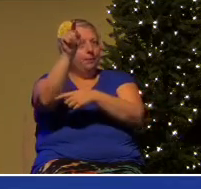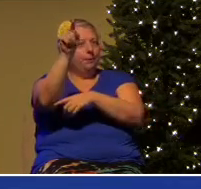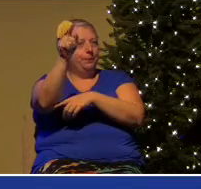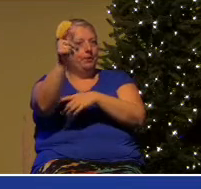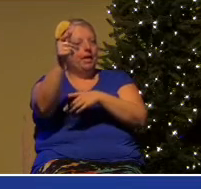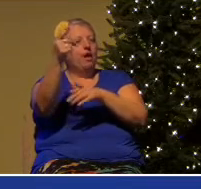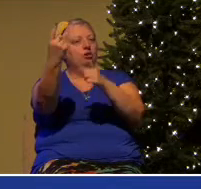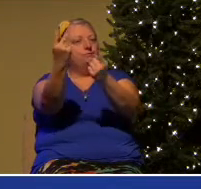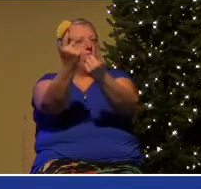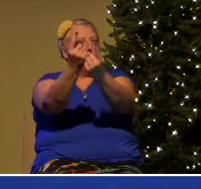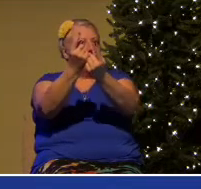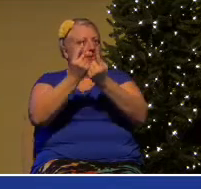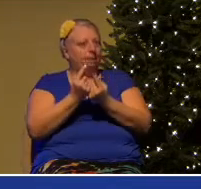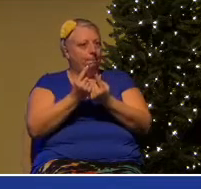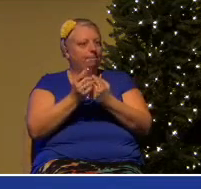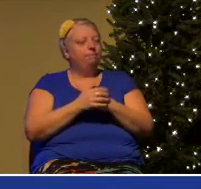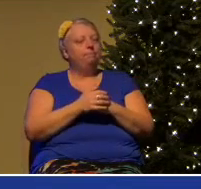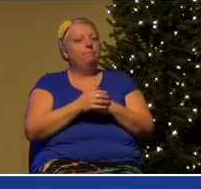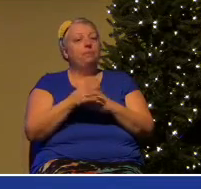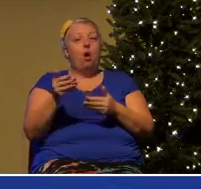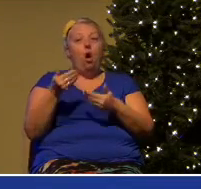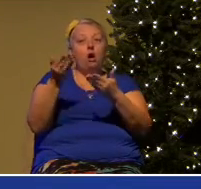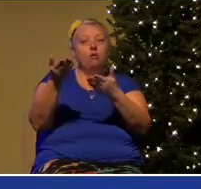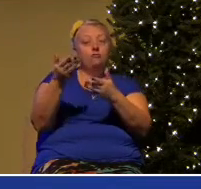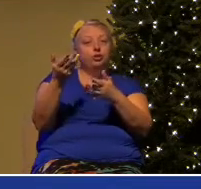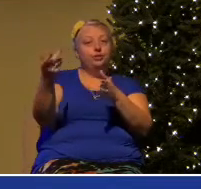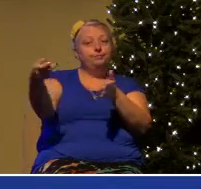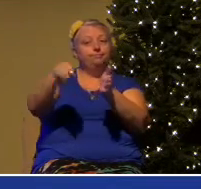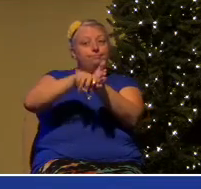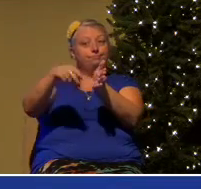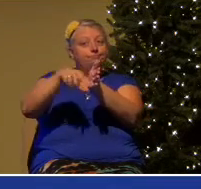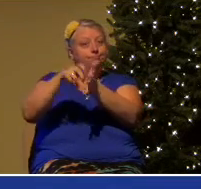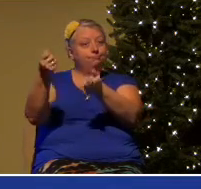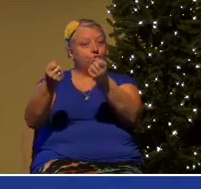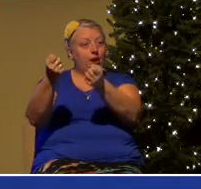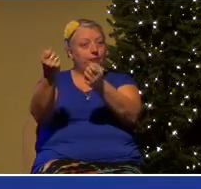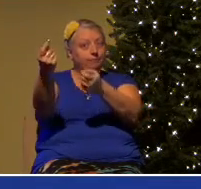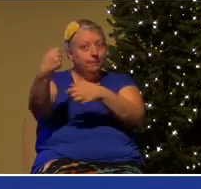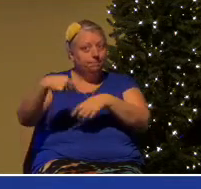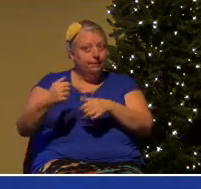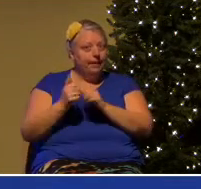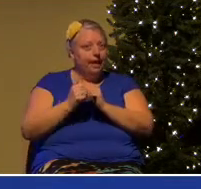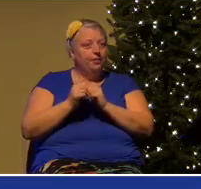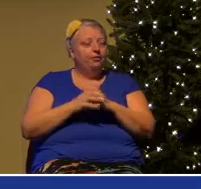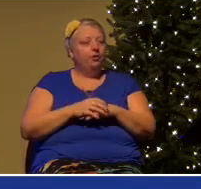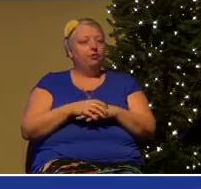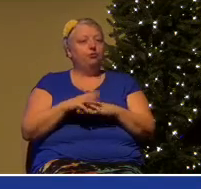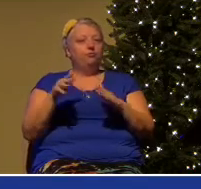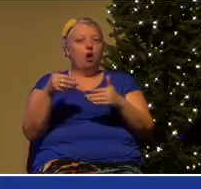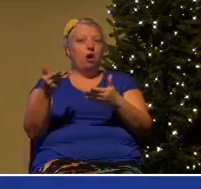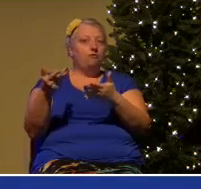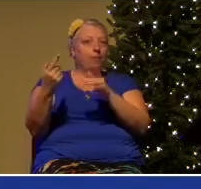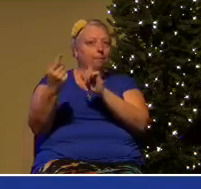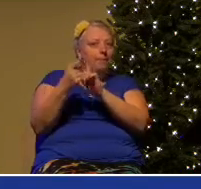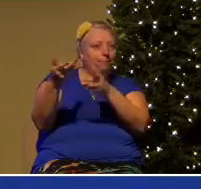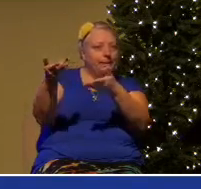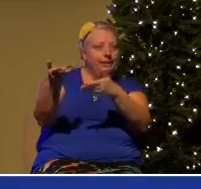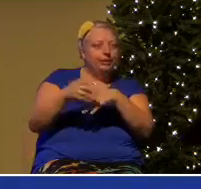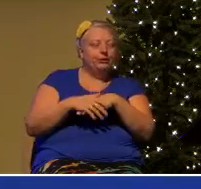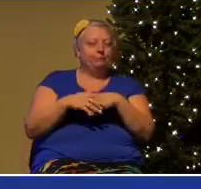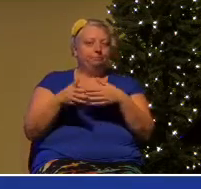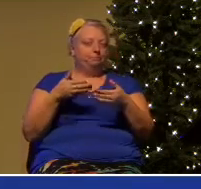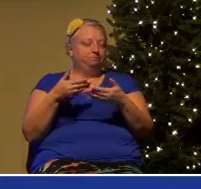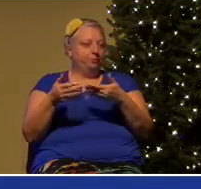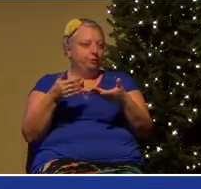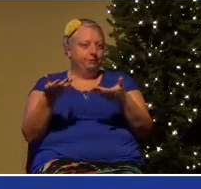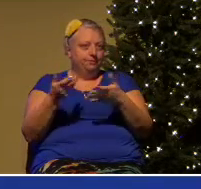offer to pick them up offer to meet them here and I know a lot of us worry if I invite my friend to church and it isn't going to go the way that I think